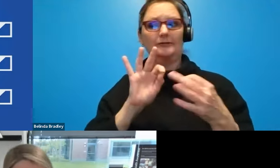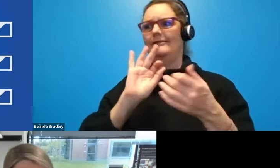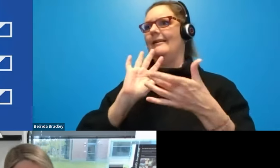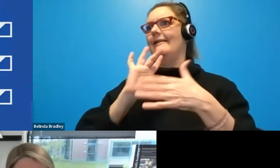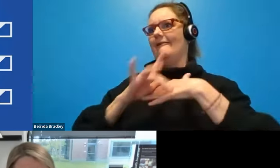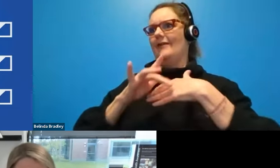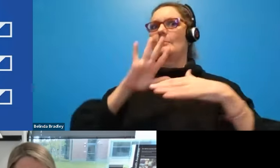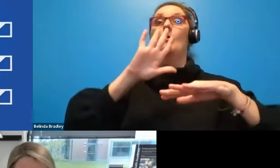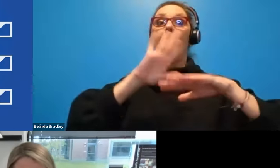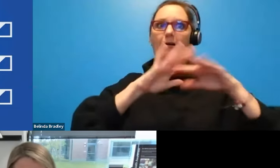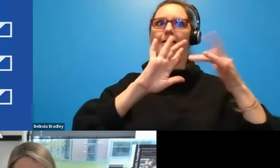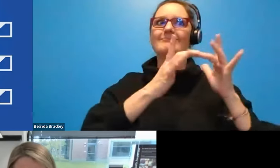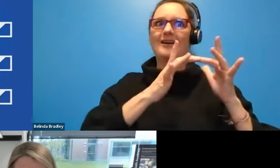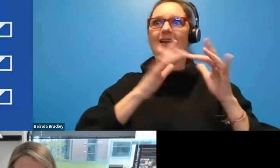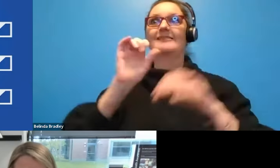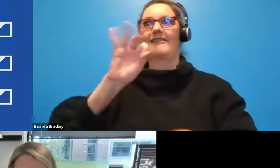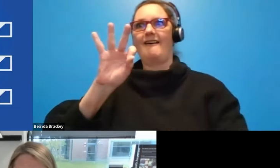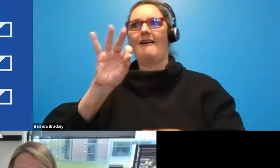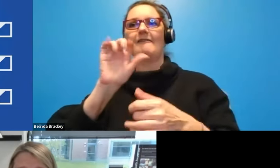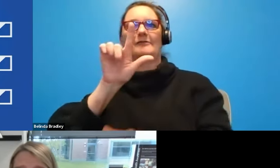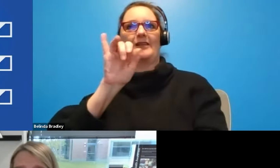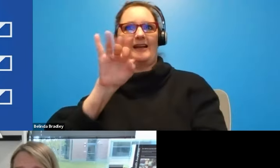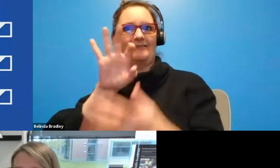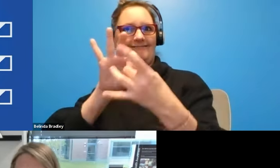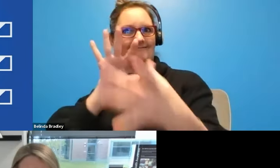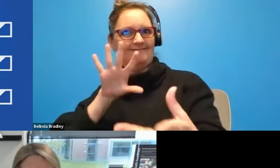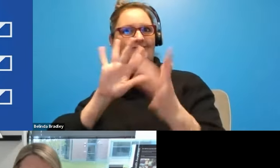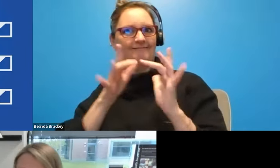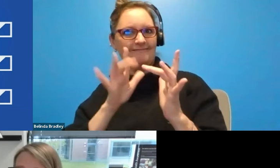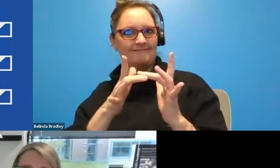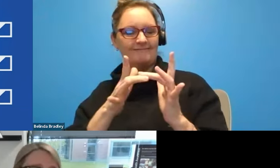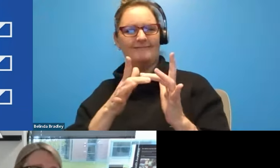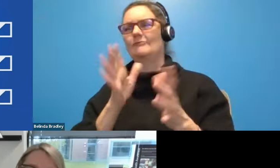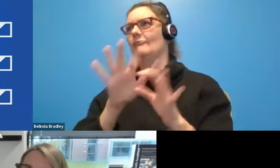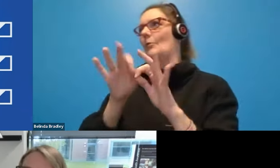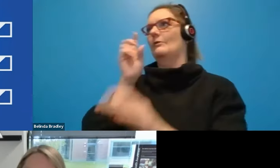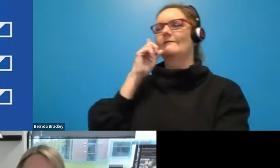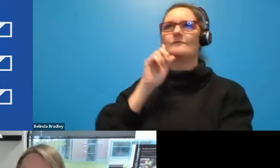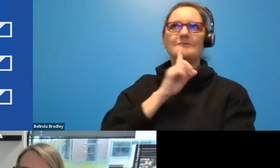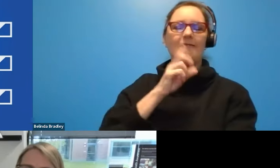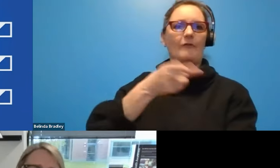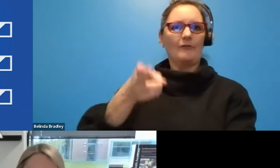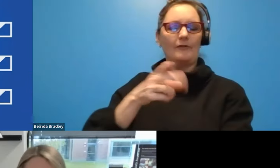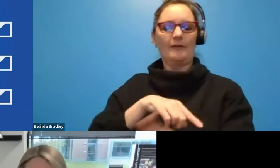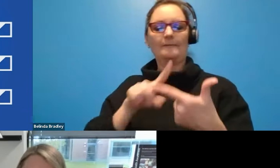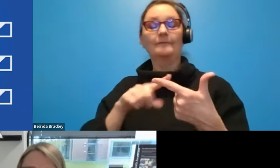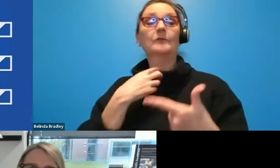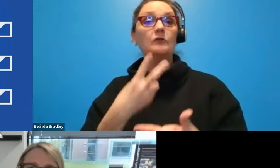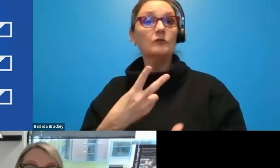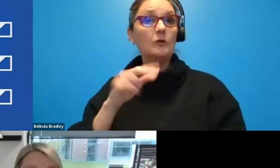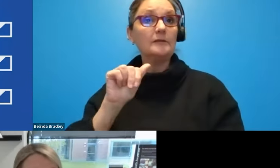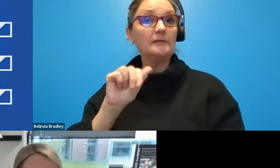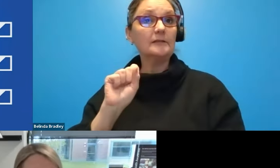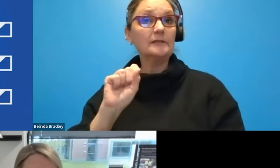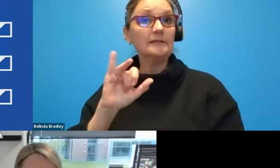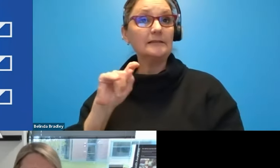and offline, which is really important for deaf, hard of hearing. Um, just in the product, voice assist, focus speeches,